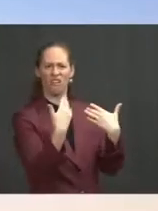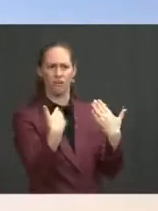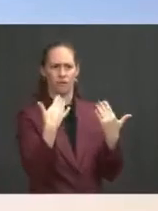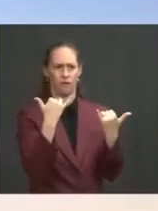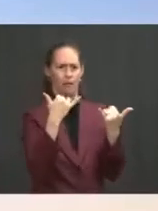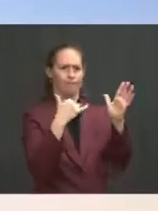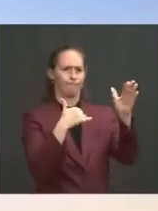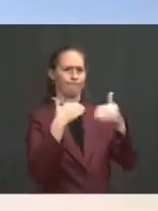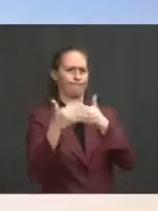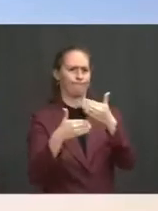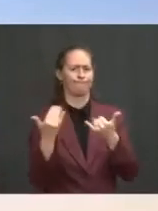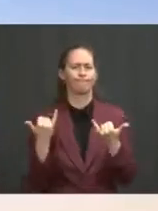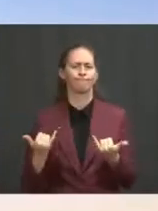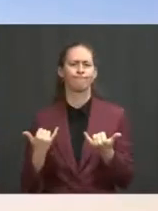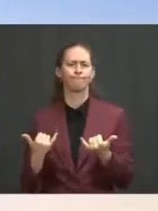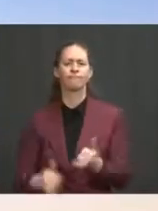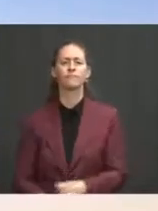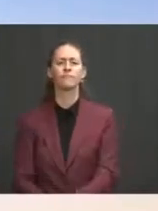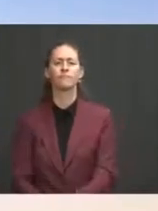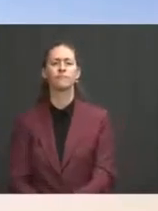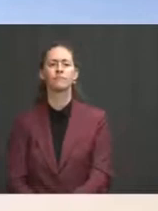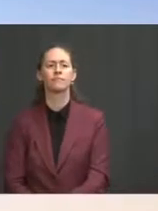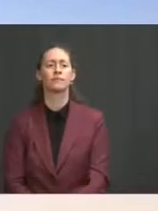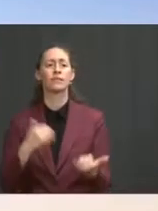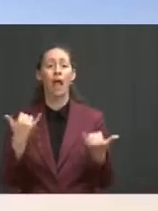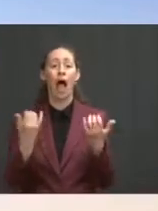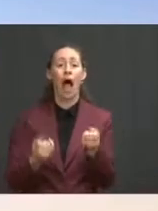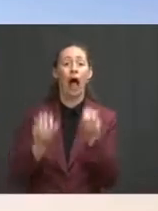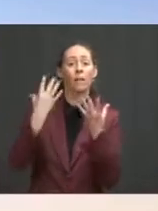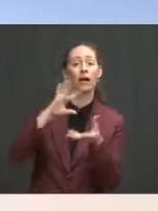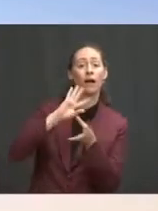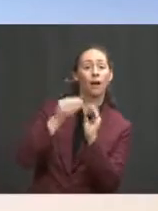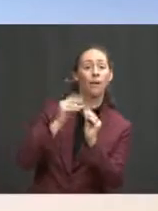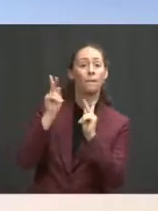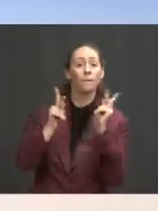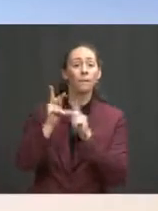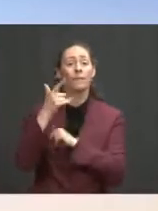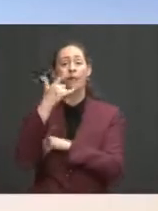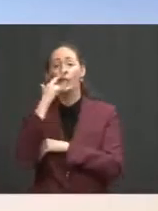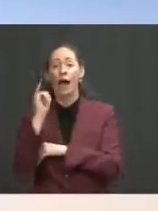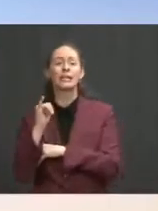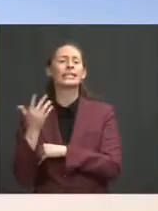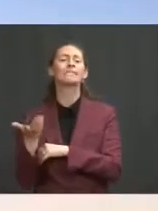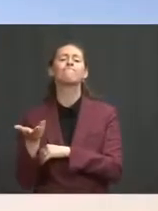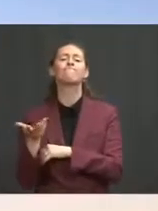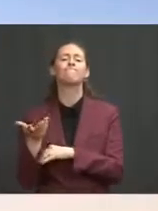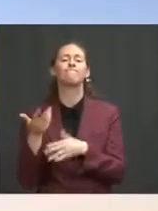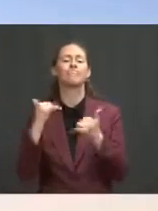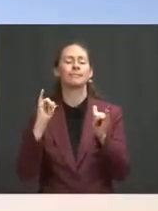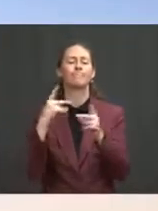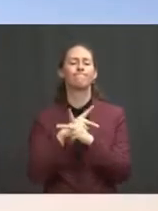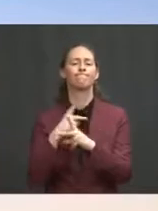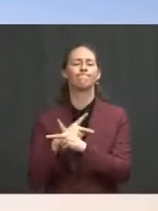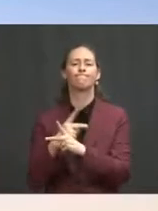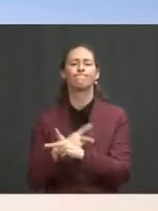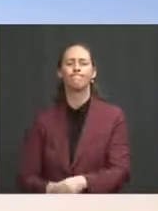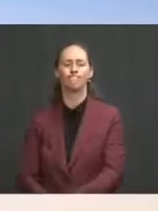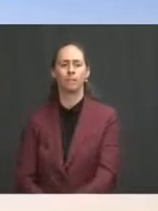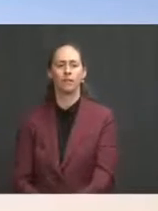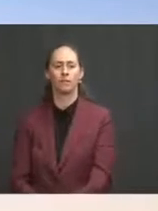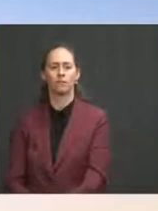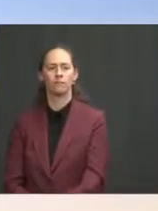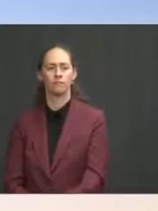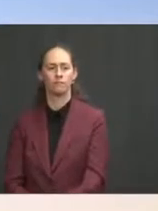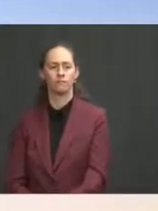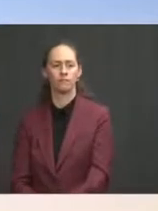in the pipeline. In terms of the numbers or what that looks like, those operational components are still being worked through. So the potential is that there may still be some